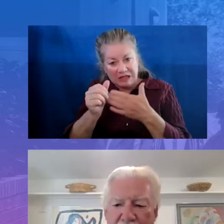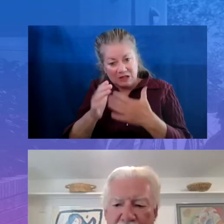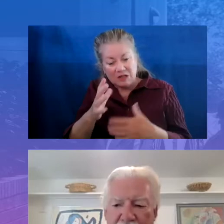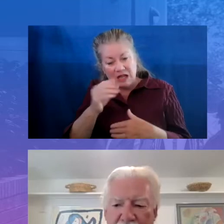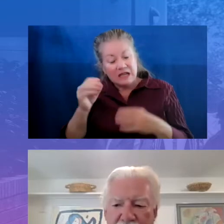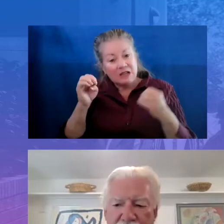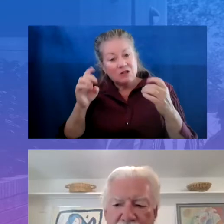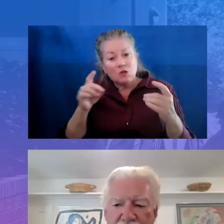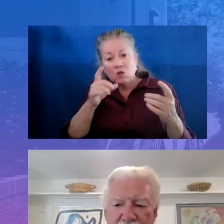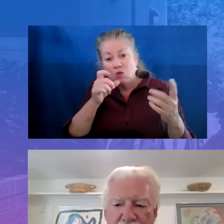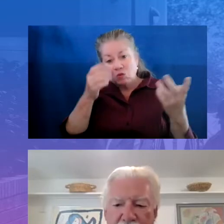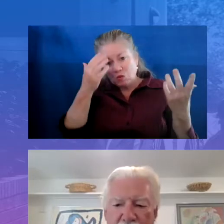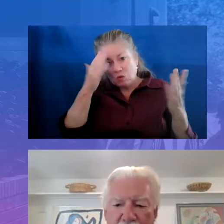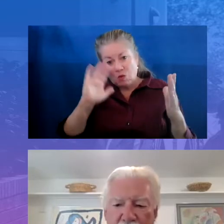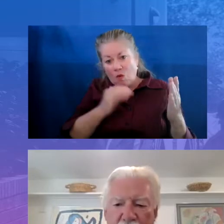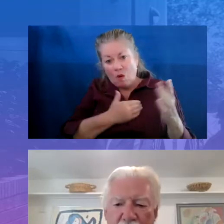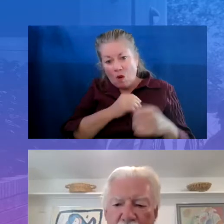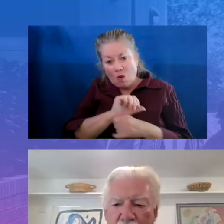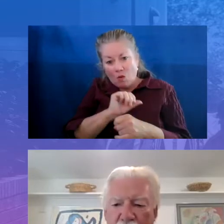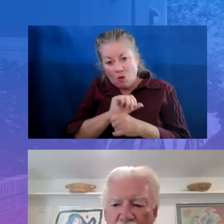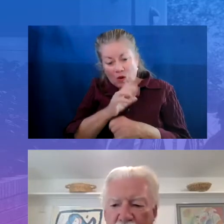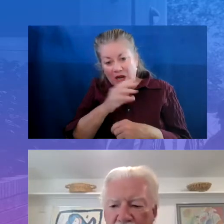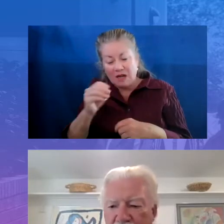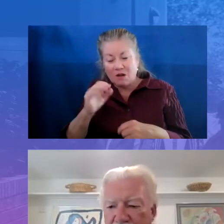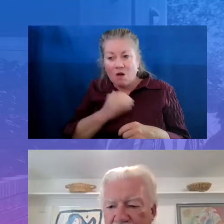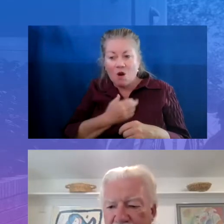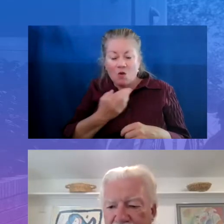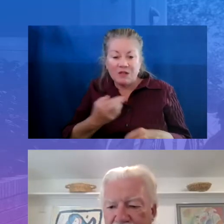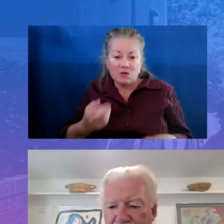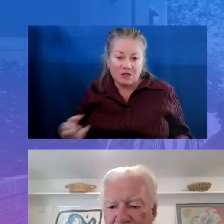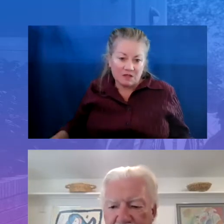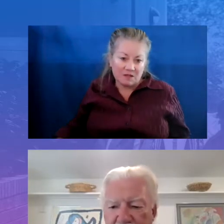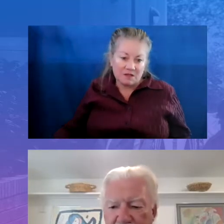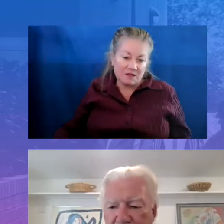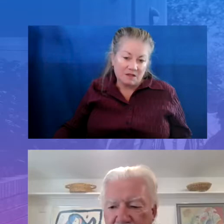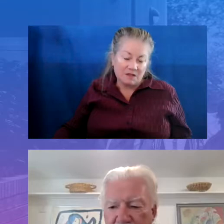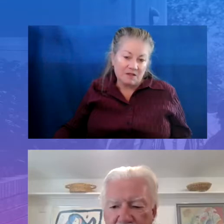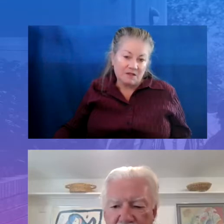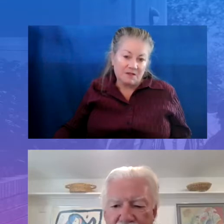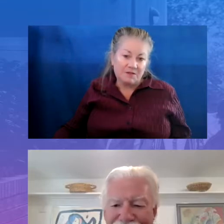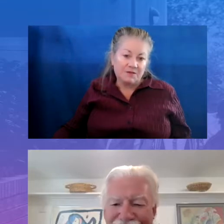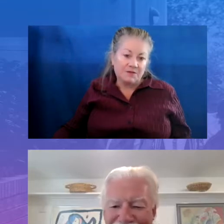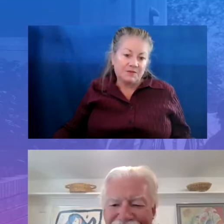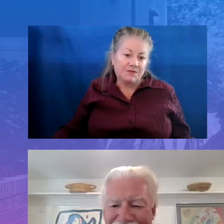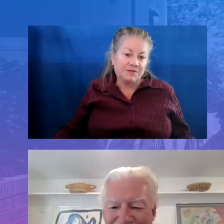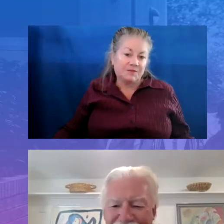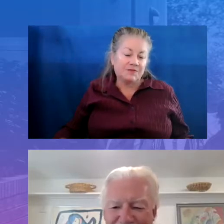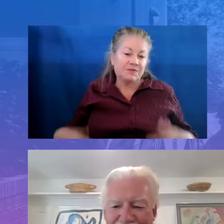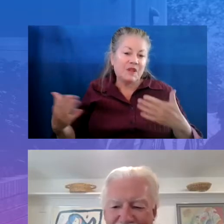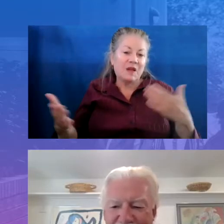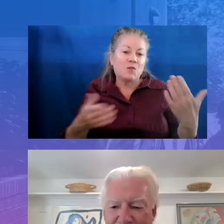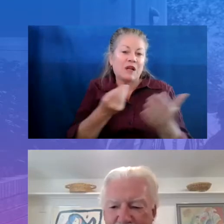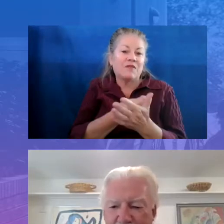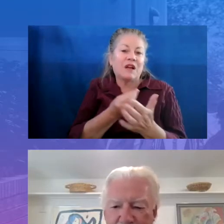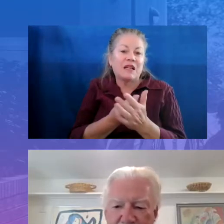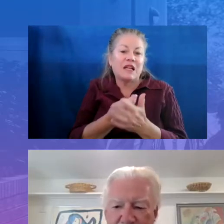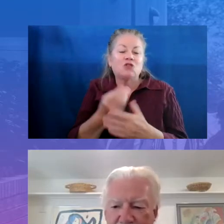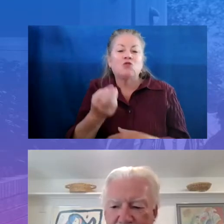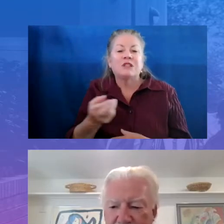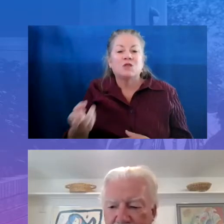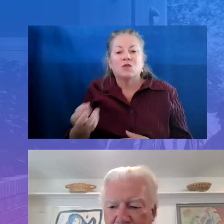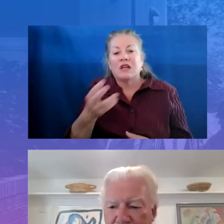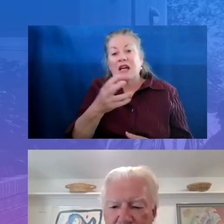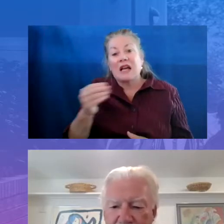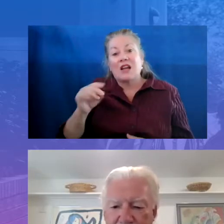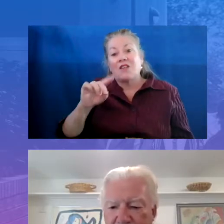our work and our resources. And of course, it brings financial resources. In our first year of